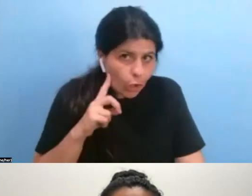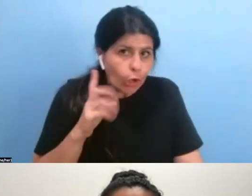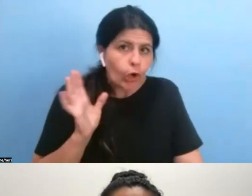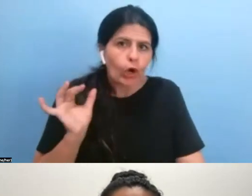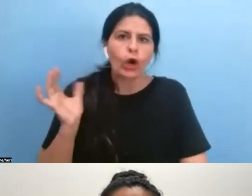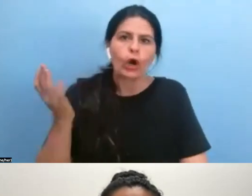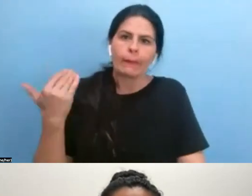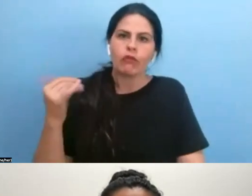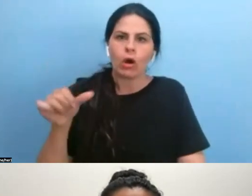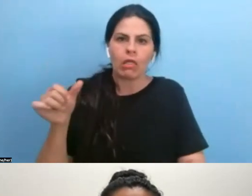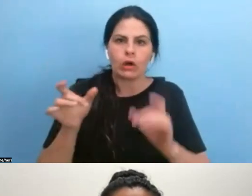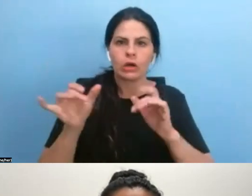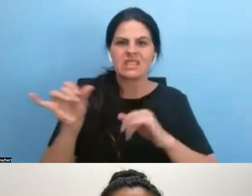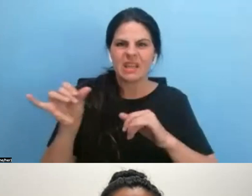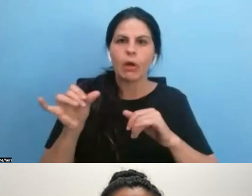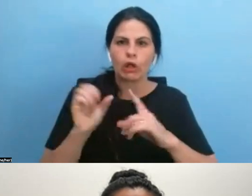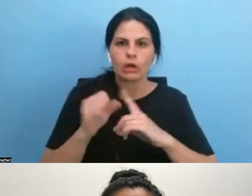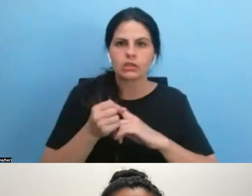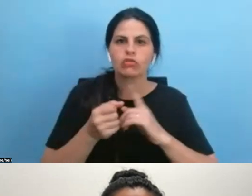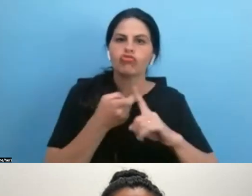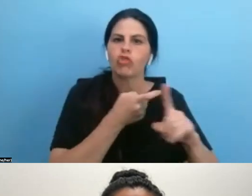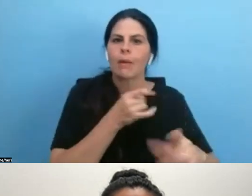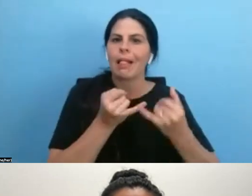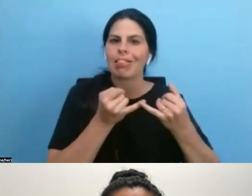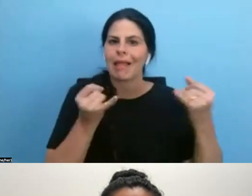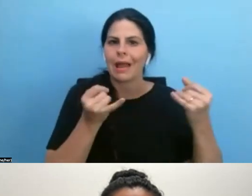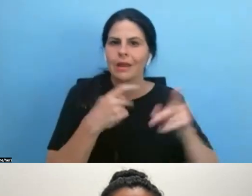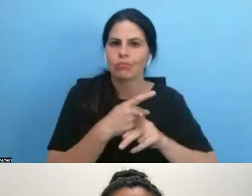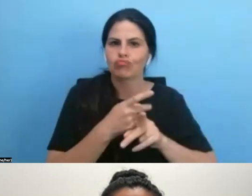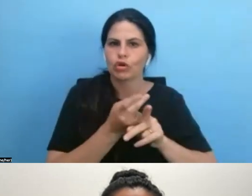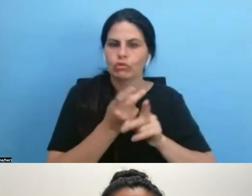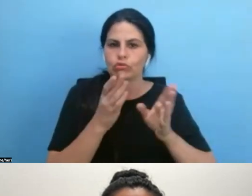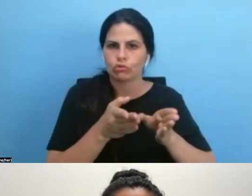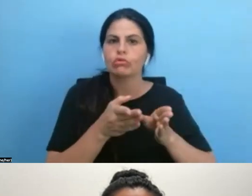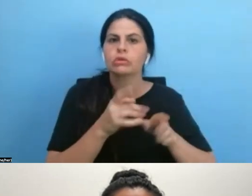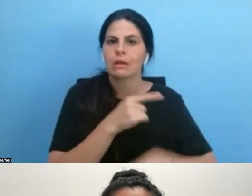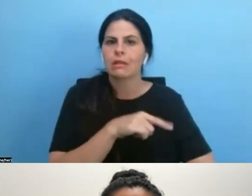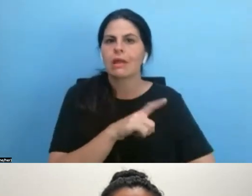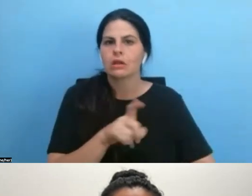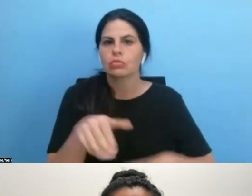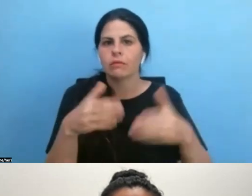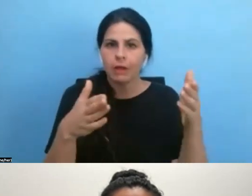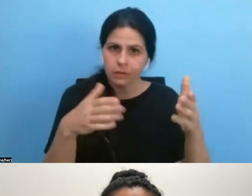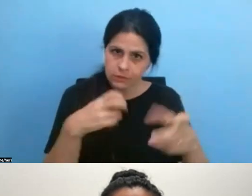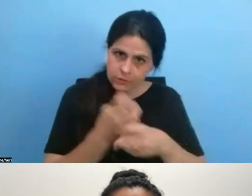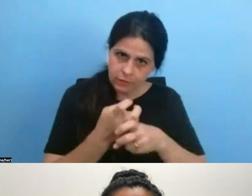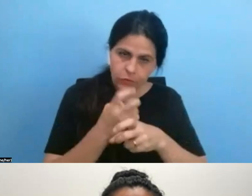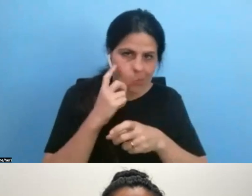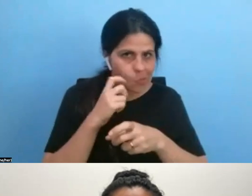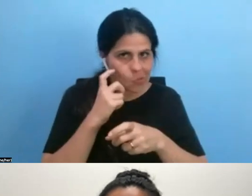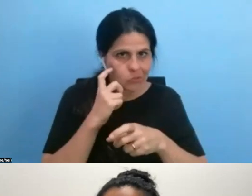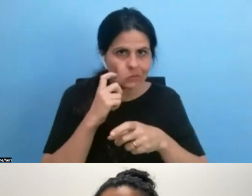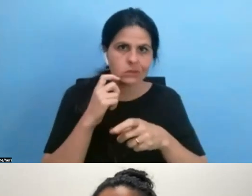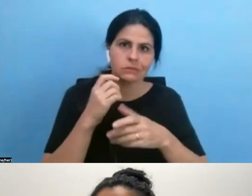producers who have to present really difficult, um, items to their producers that they're working for or to directors.